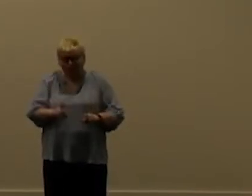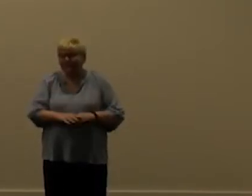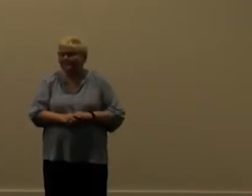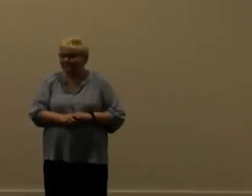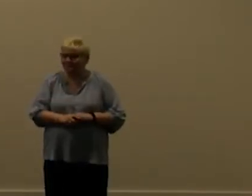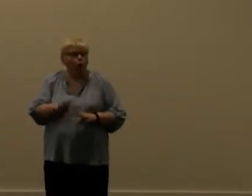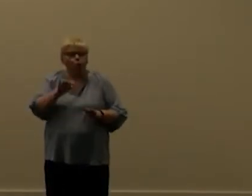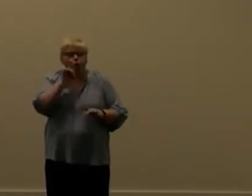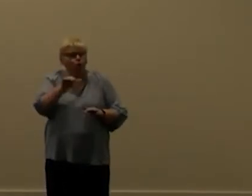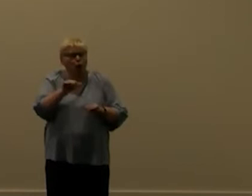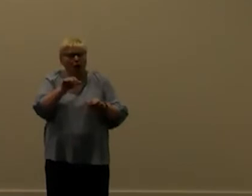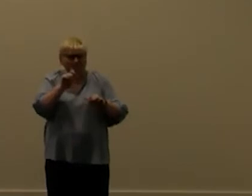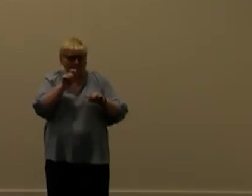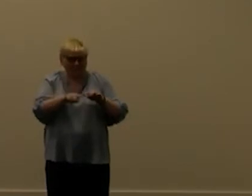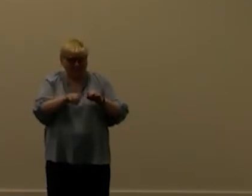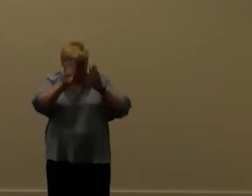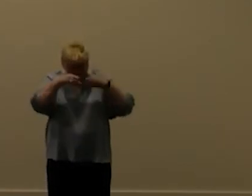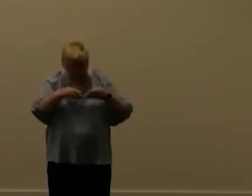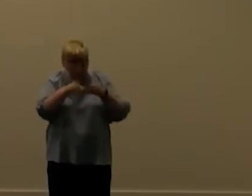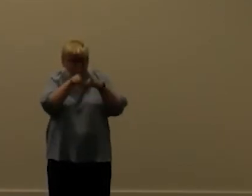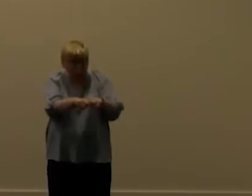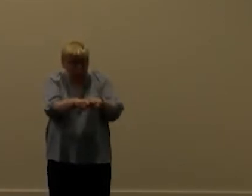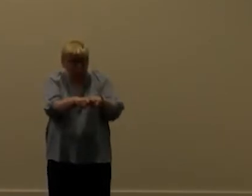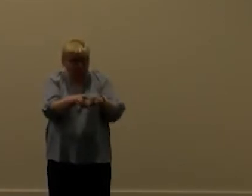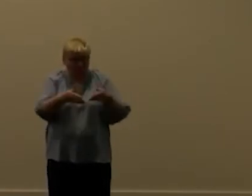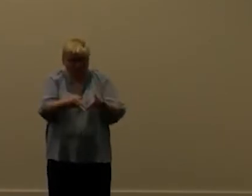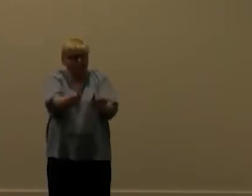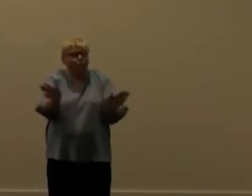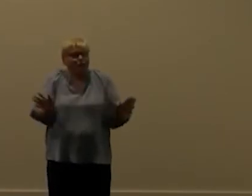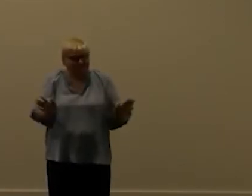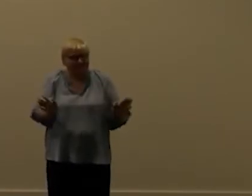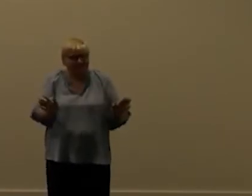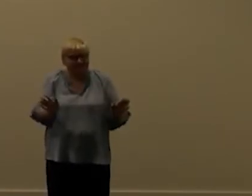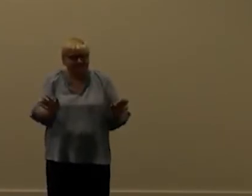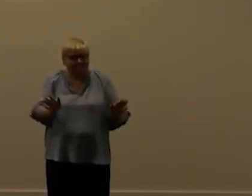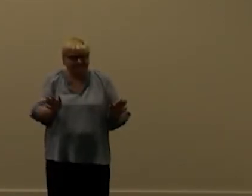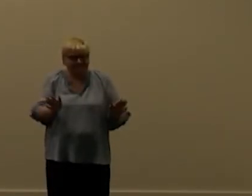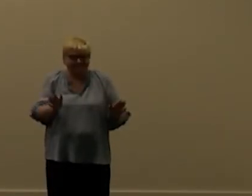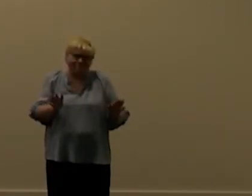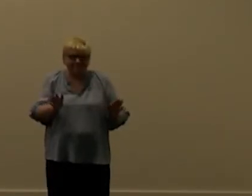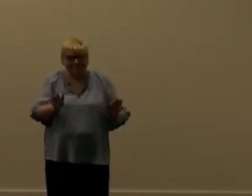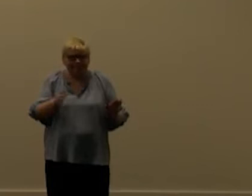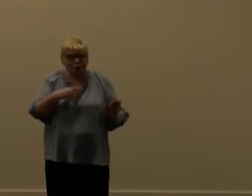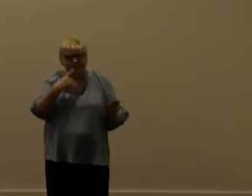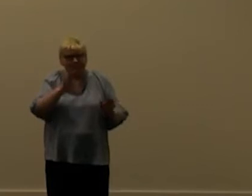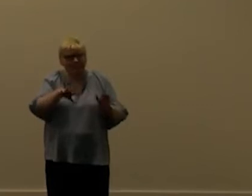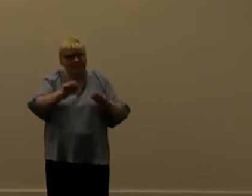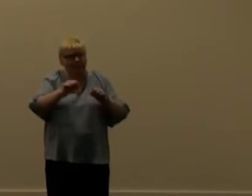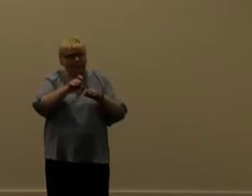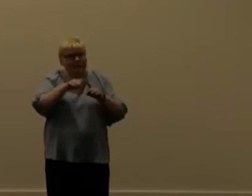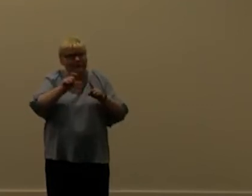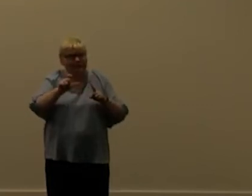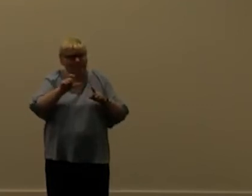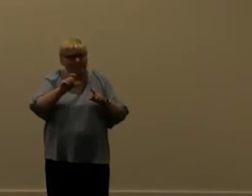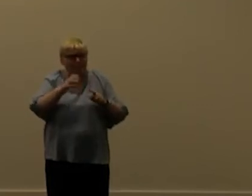so it's not specific to anybody it's like not i don't think that yeah that that's what i would say like beginning of december we're going to have